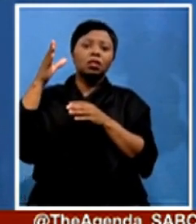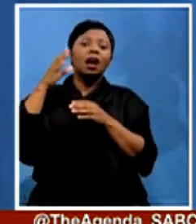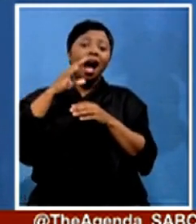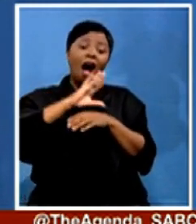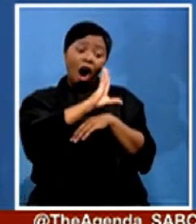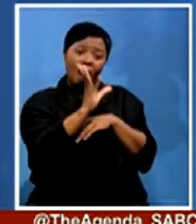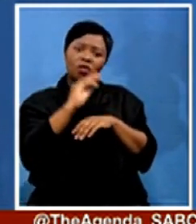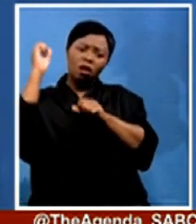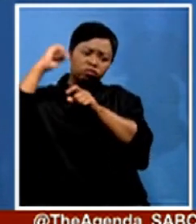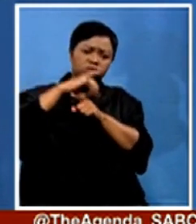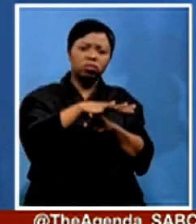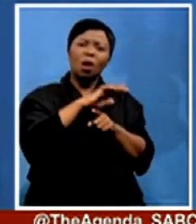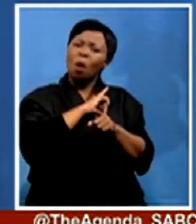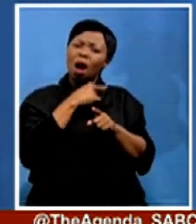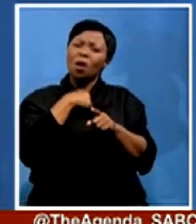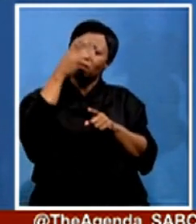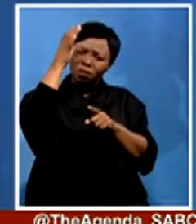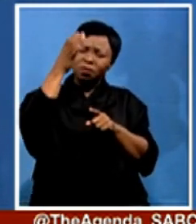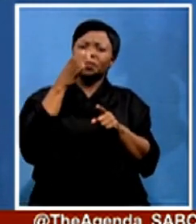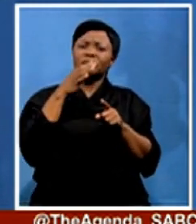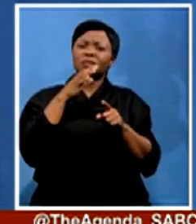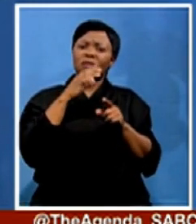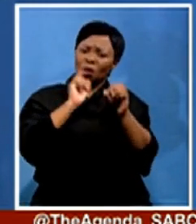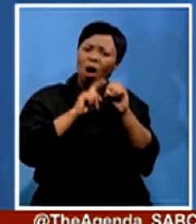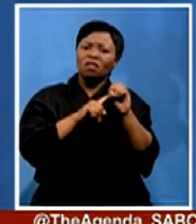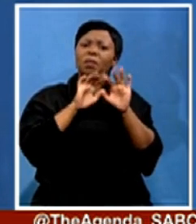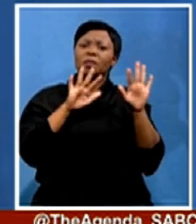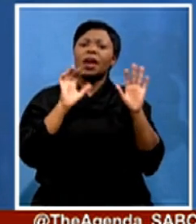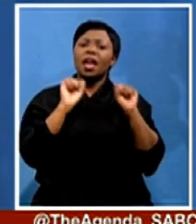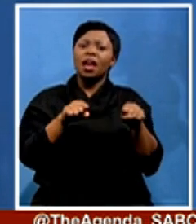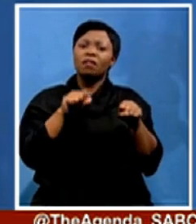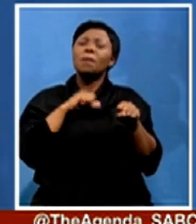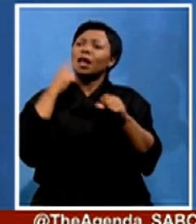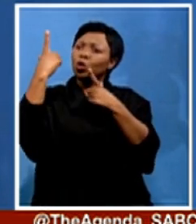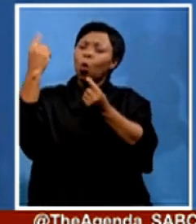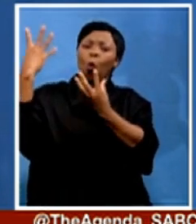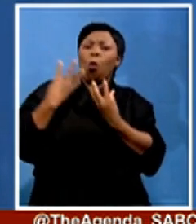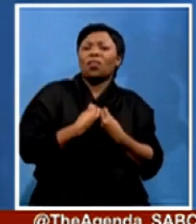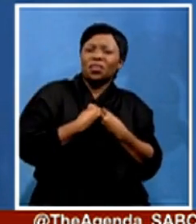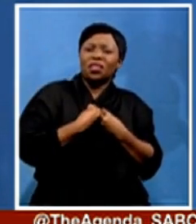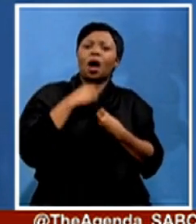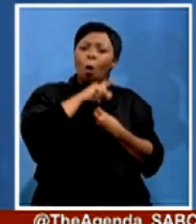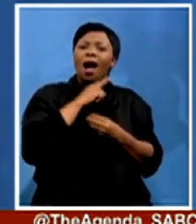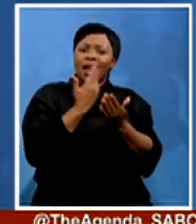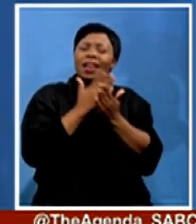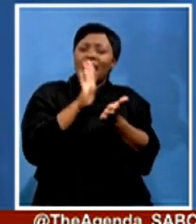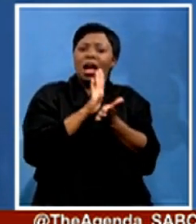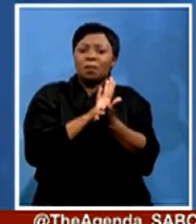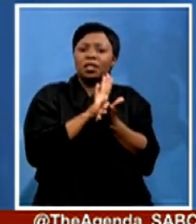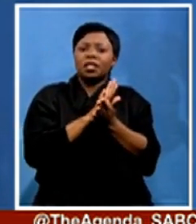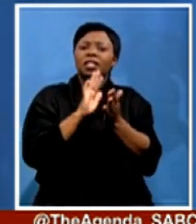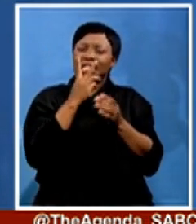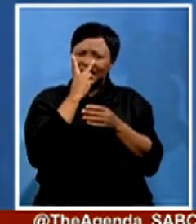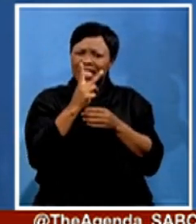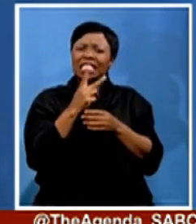come and do it with us so that we can also, one, appreciate the behavior of this disease. We need a lot of education,